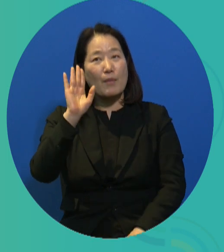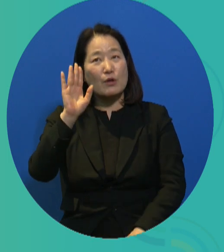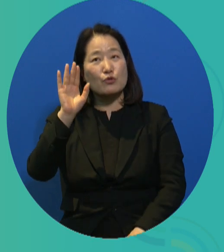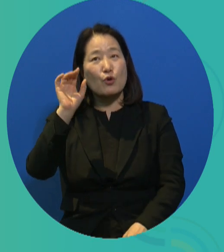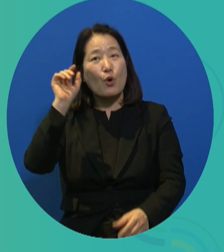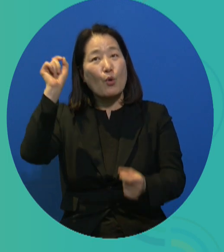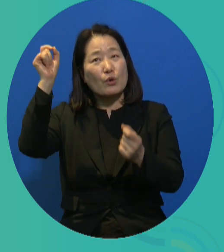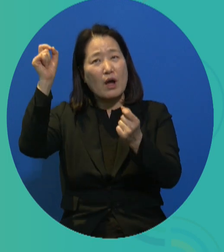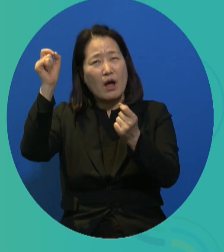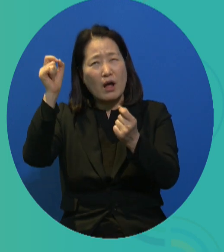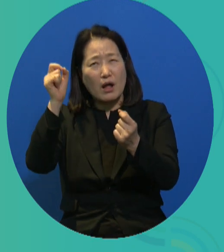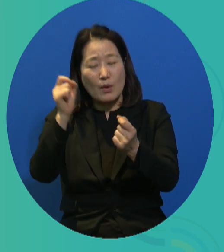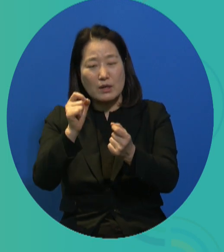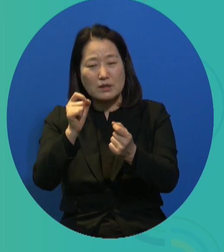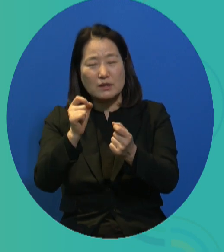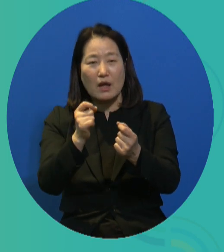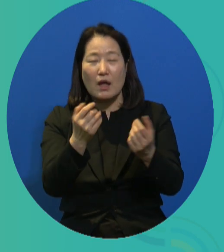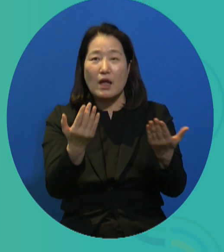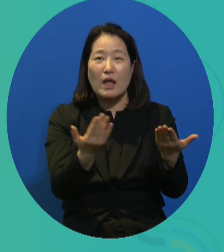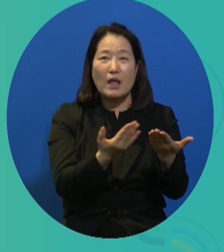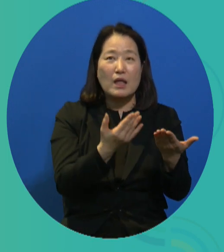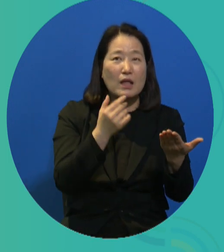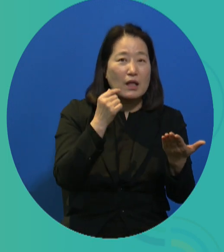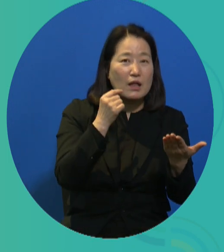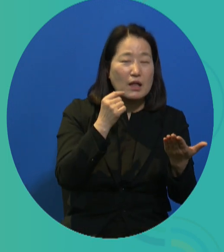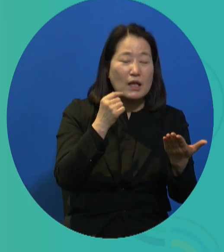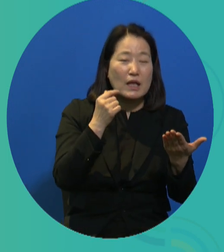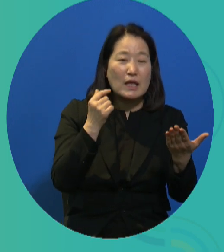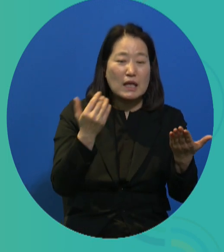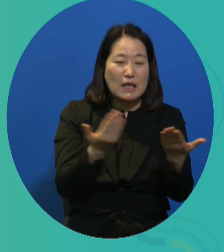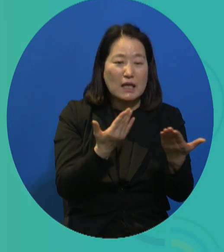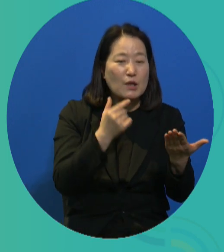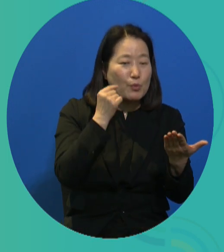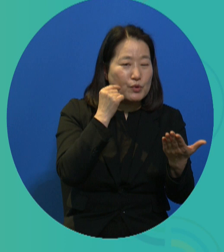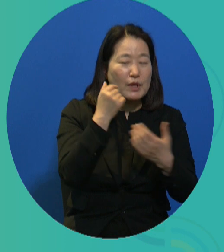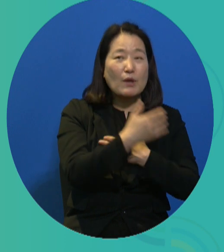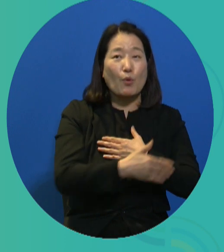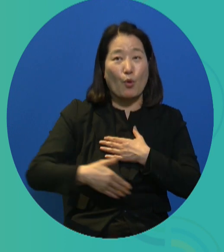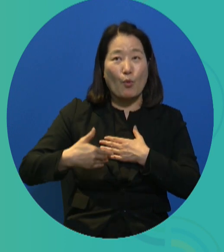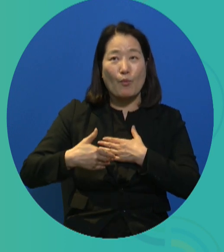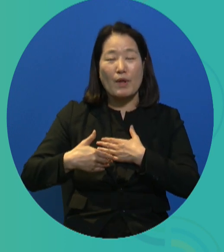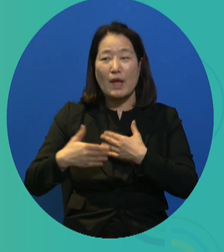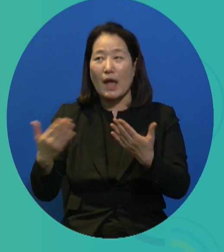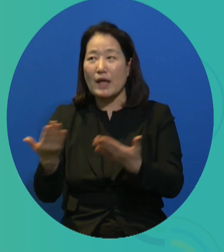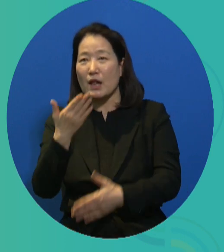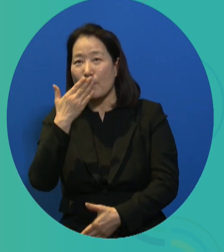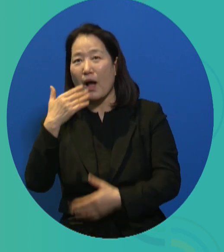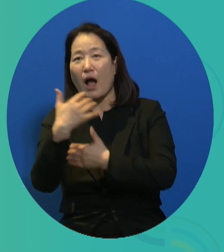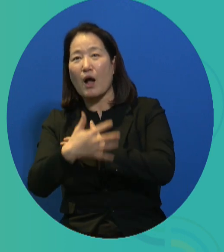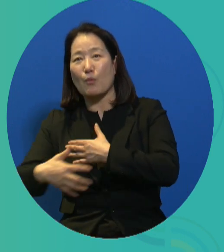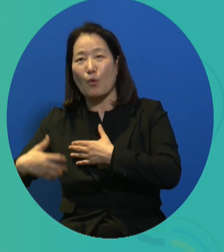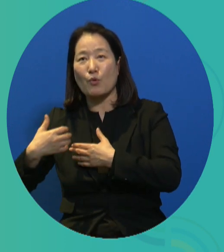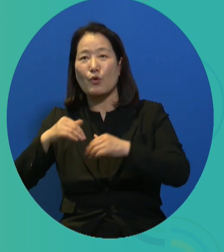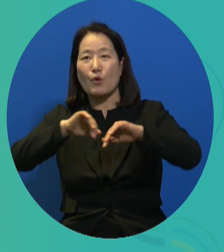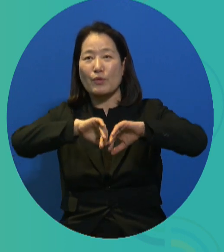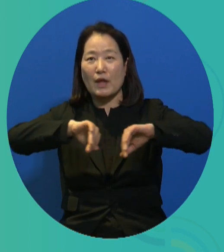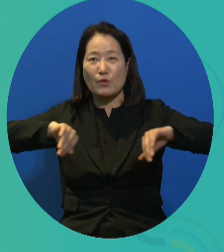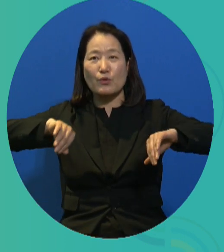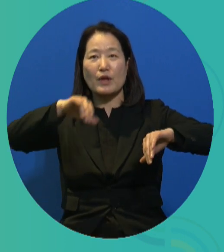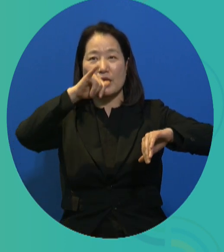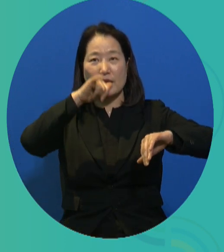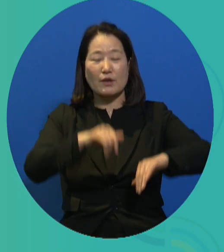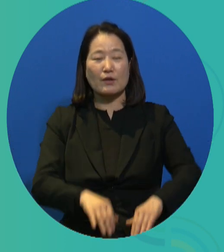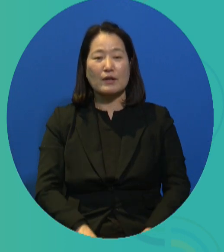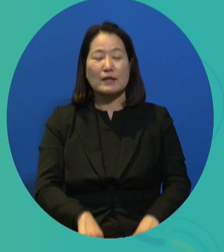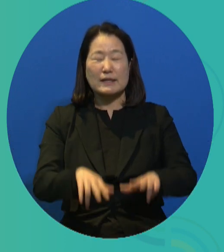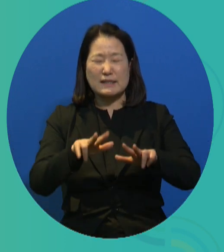the boundaries between able bodied and disabled body workers will be newly drawn. This